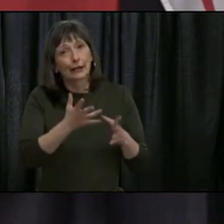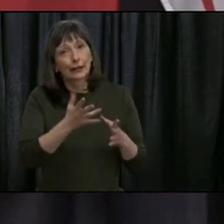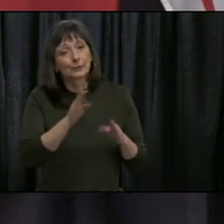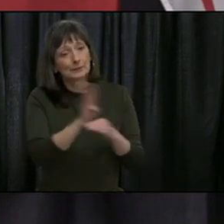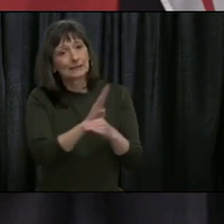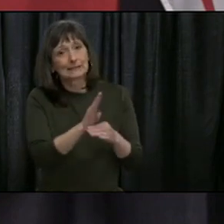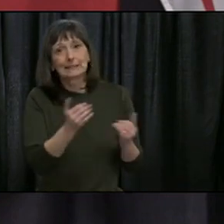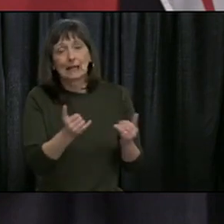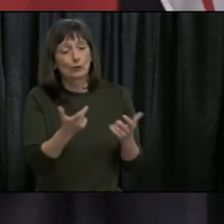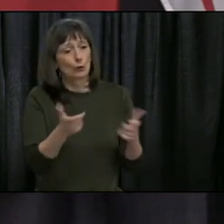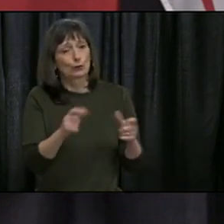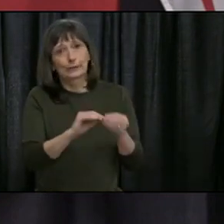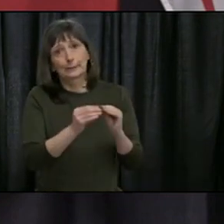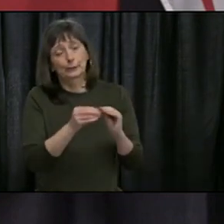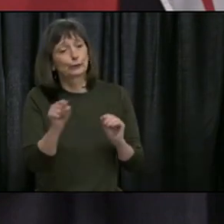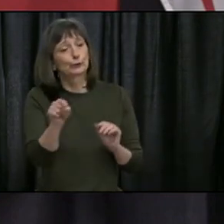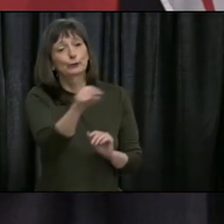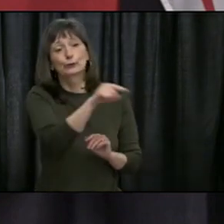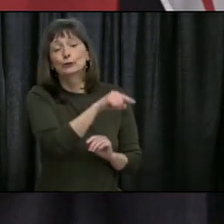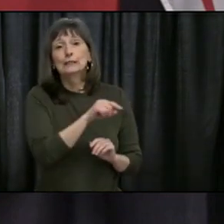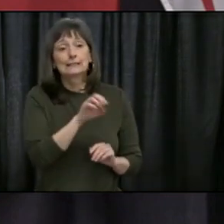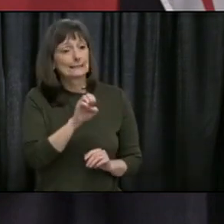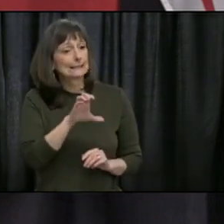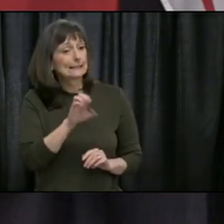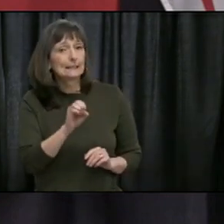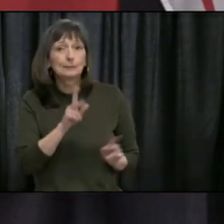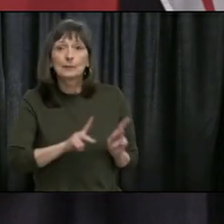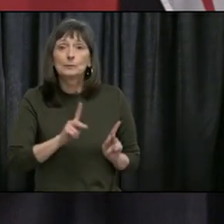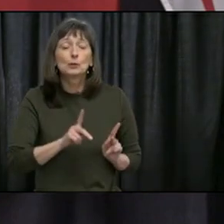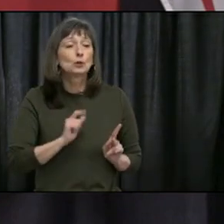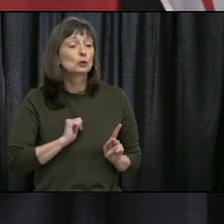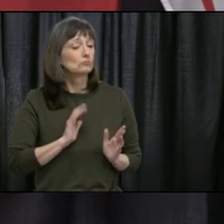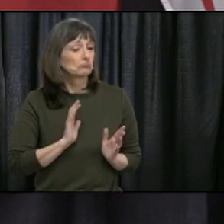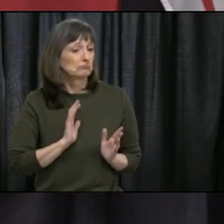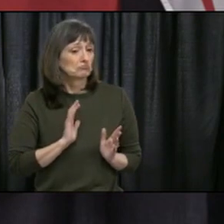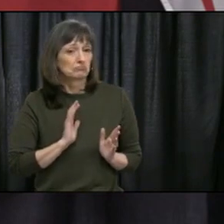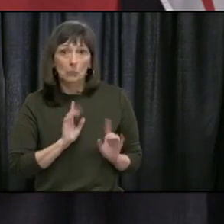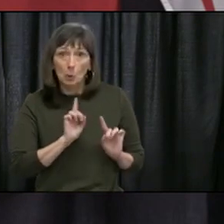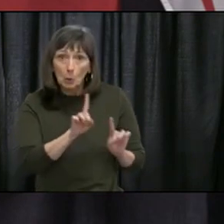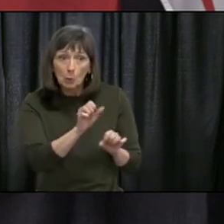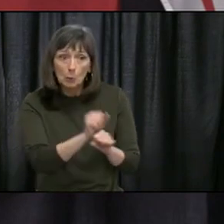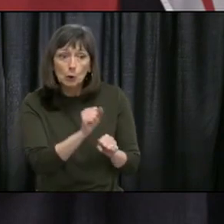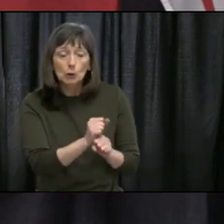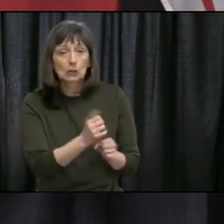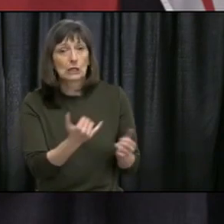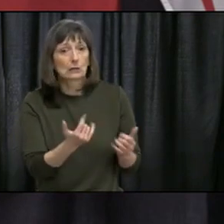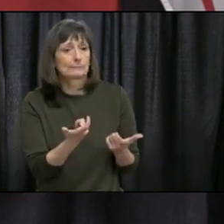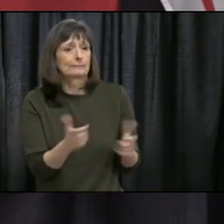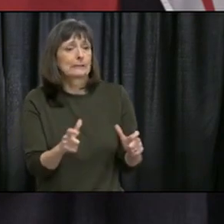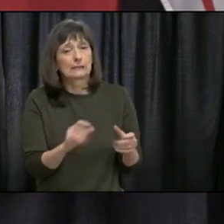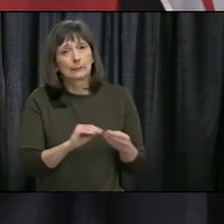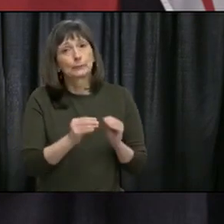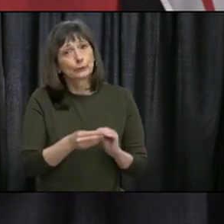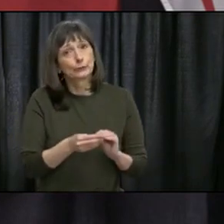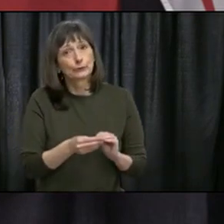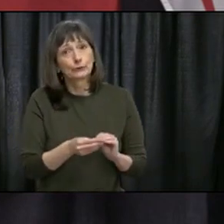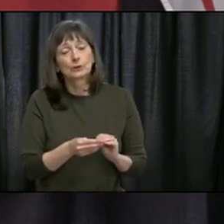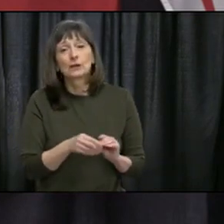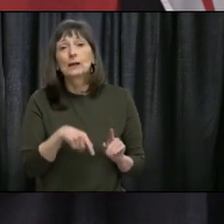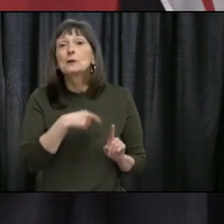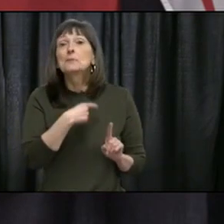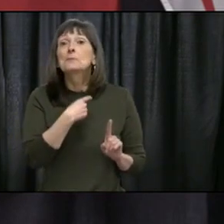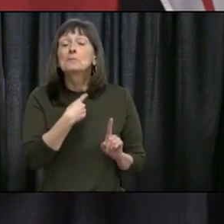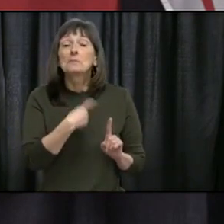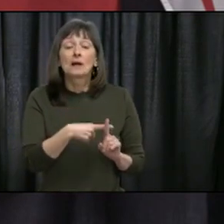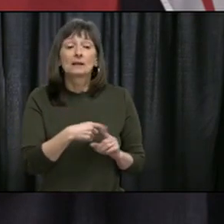and early childhood educators that supply services in our province. We also have some positions